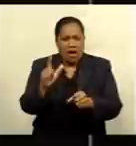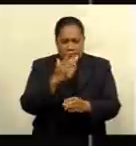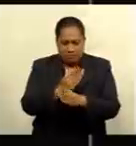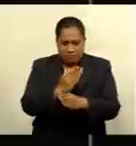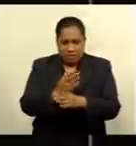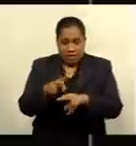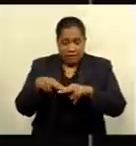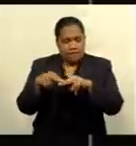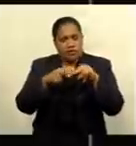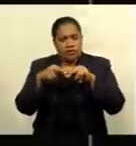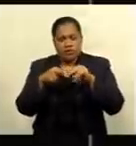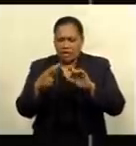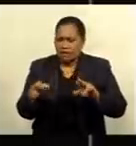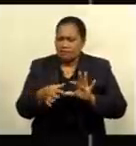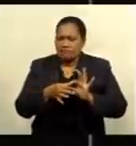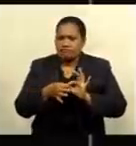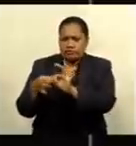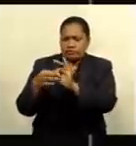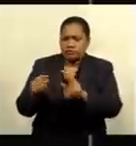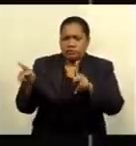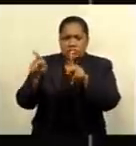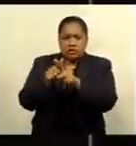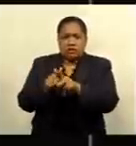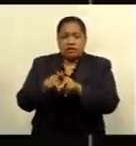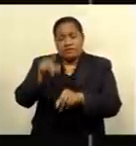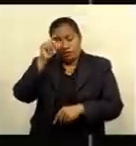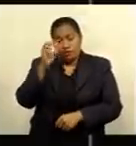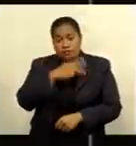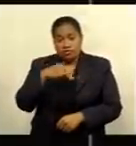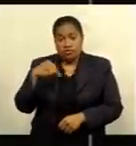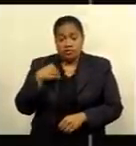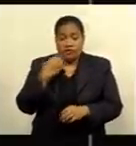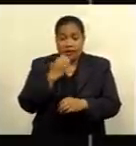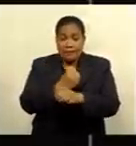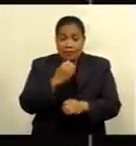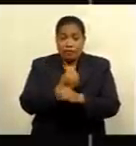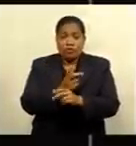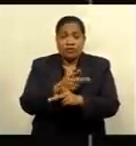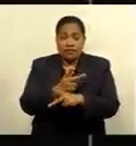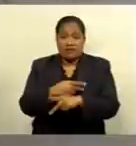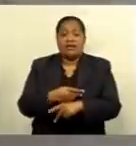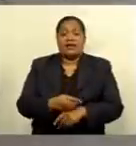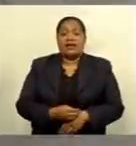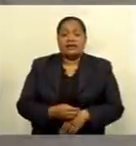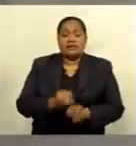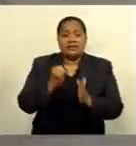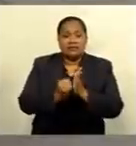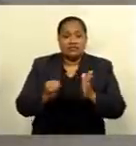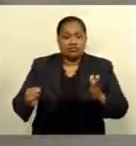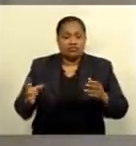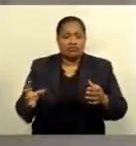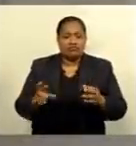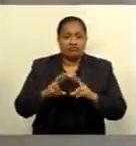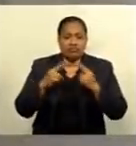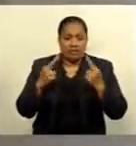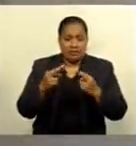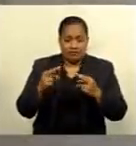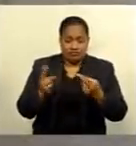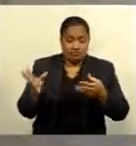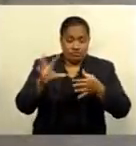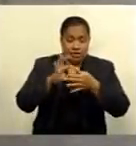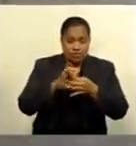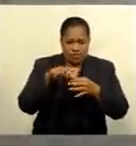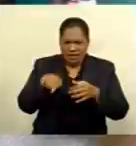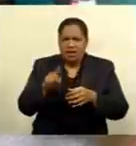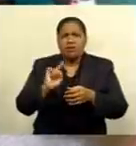partnership with the Fijian Ministry of Employment, Productivity and Industrial Relations. The sessions saw active participation and